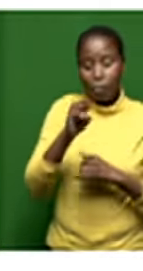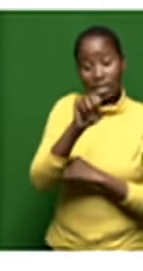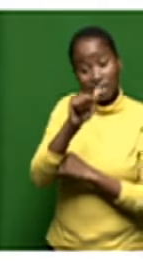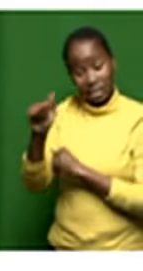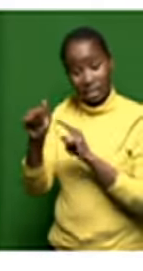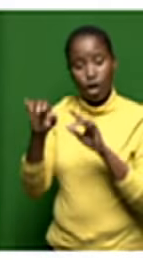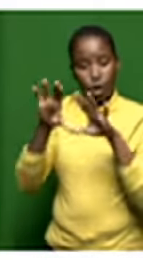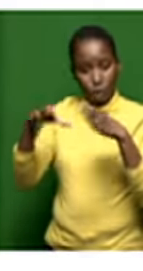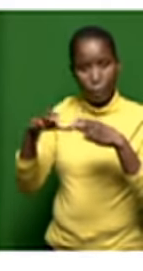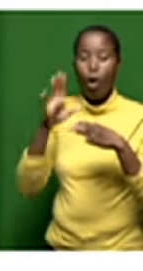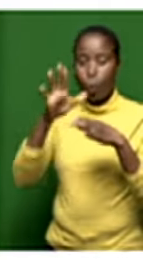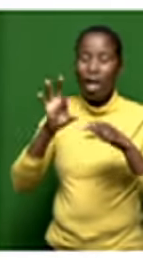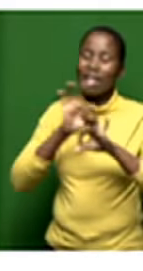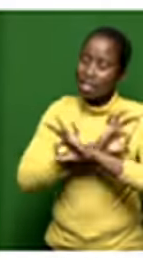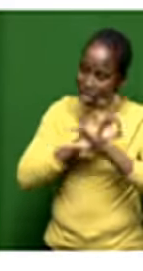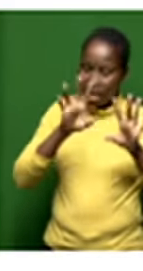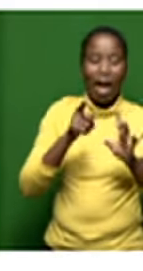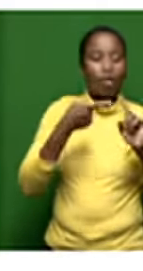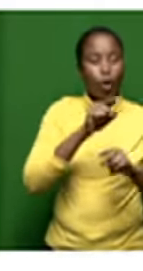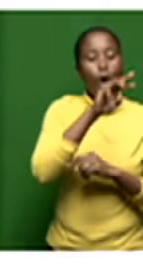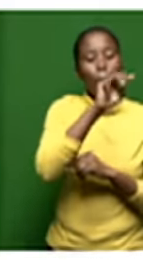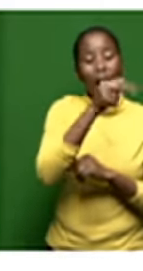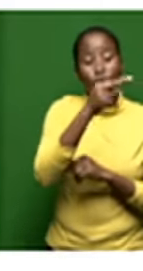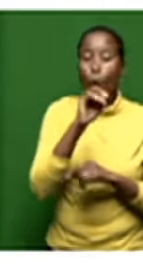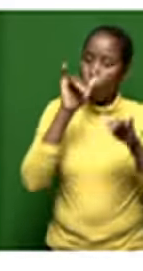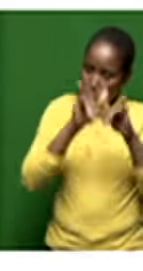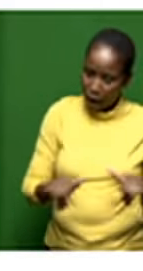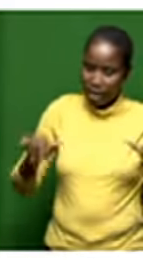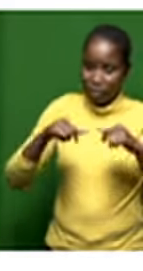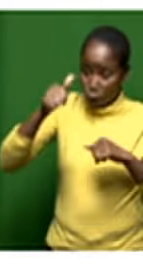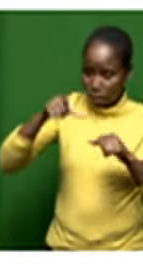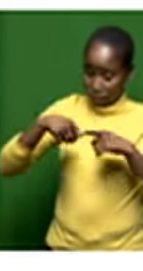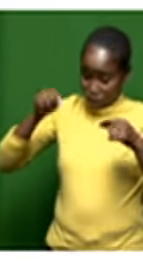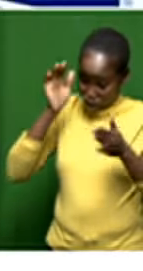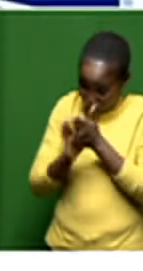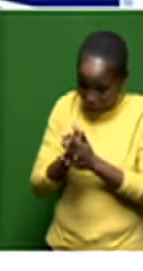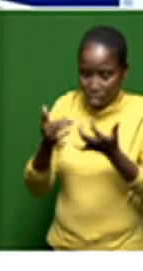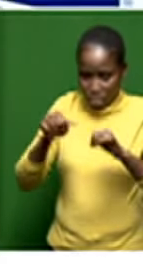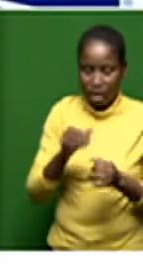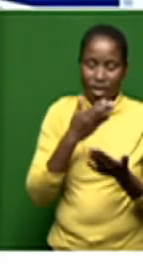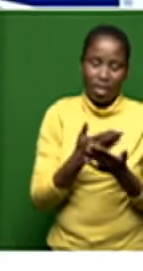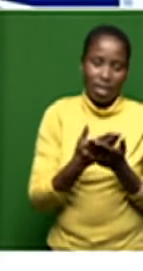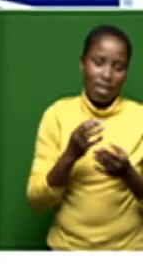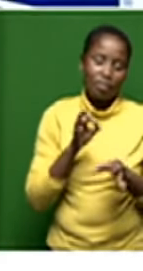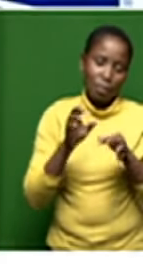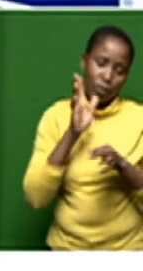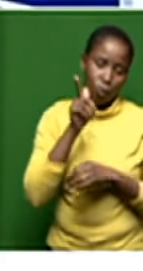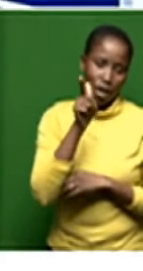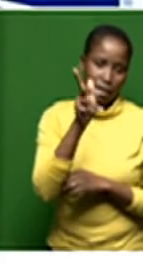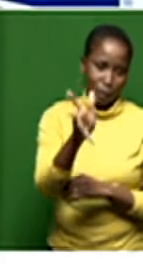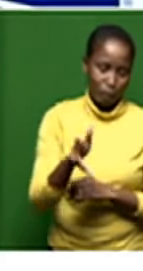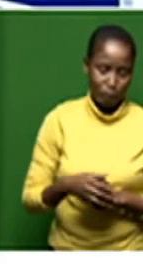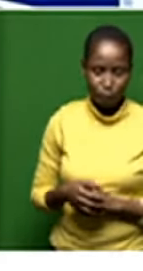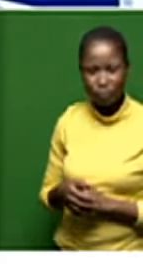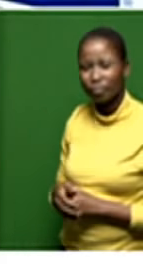on mango space once the business rescue process comes to finalization mr kokolo you also said that your